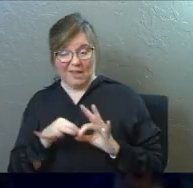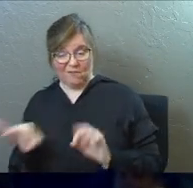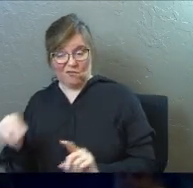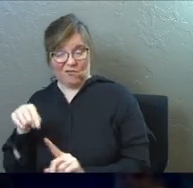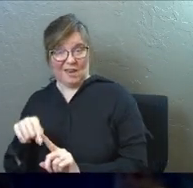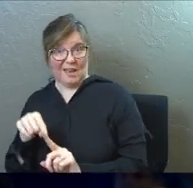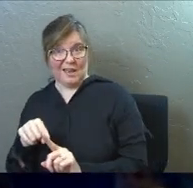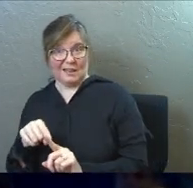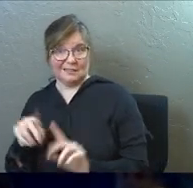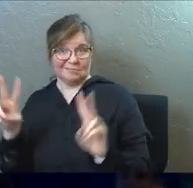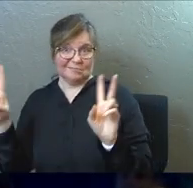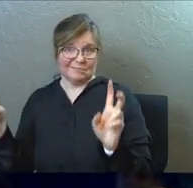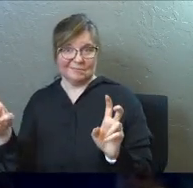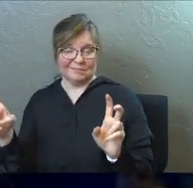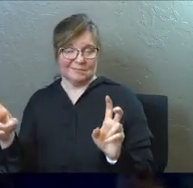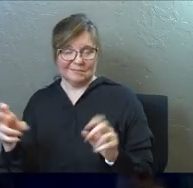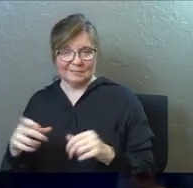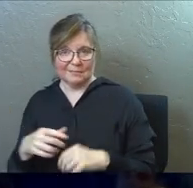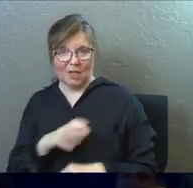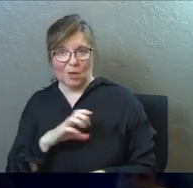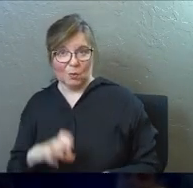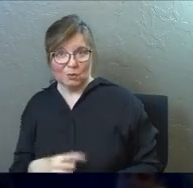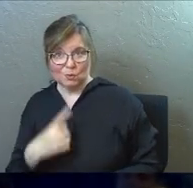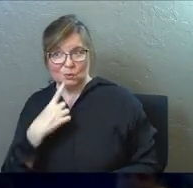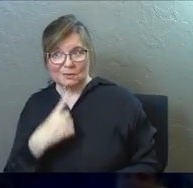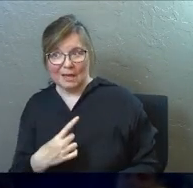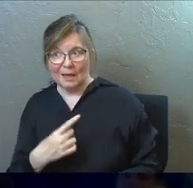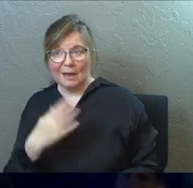bumper sticker theology statement to me,